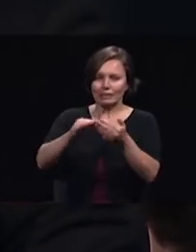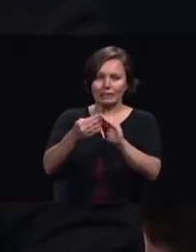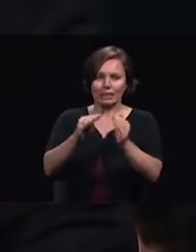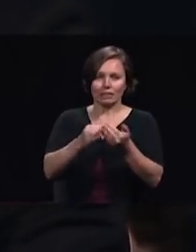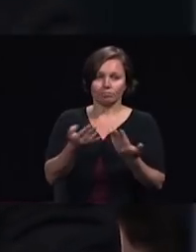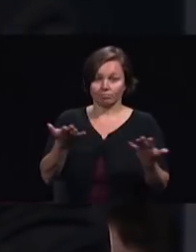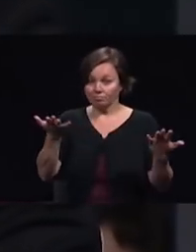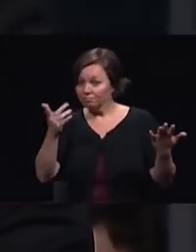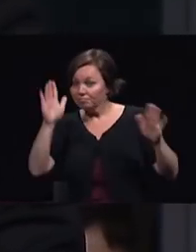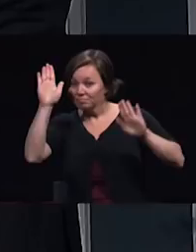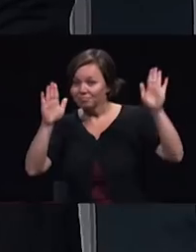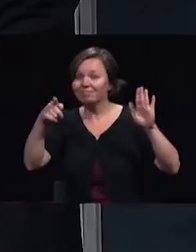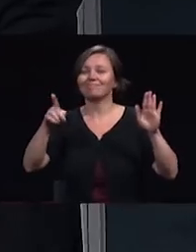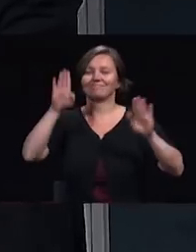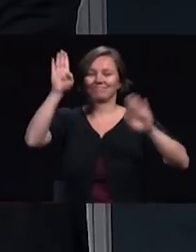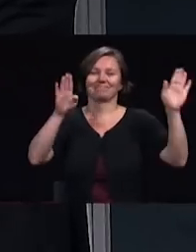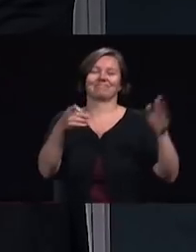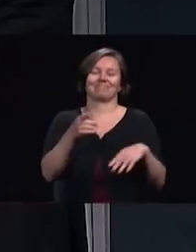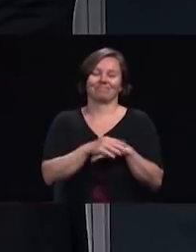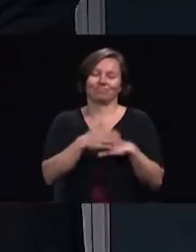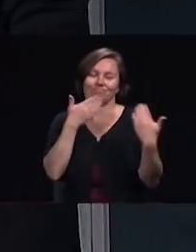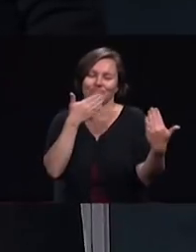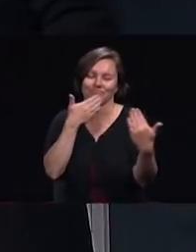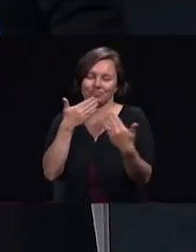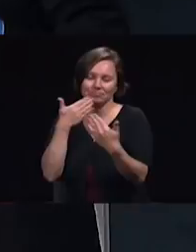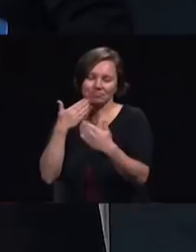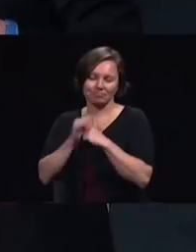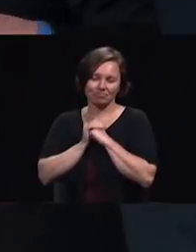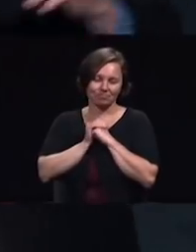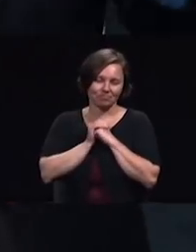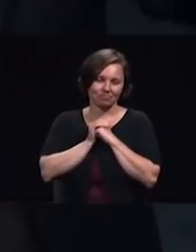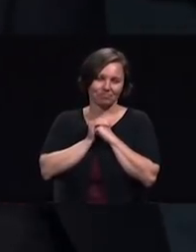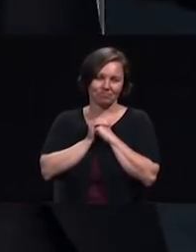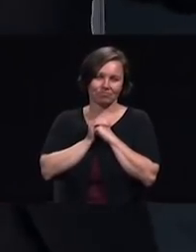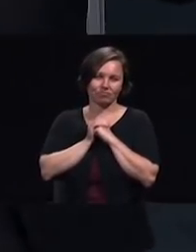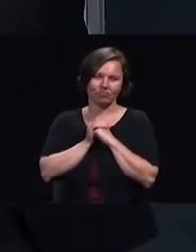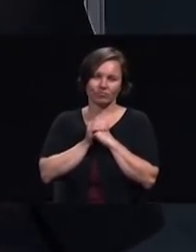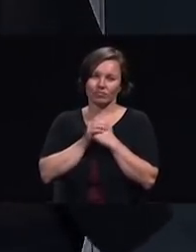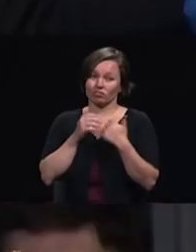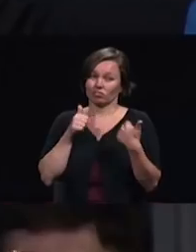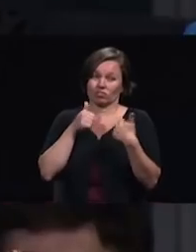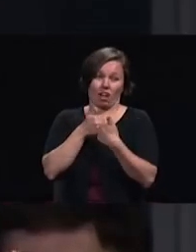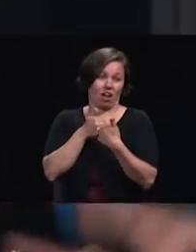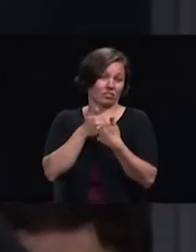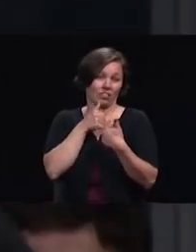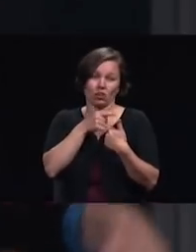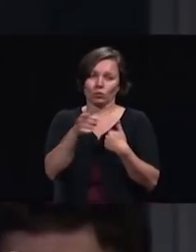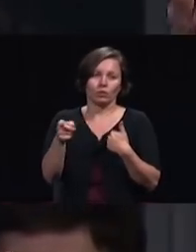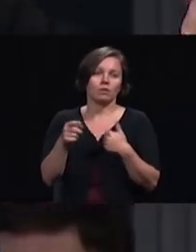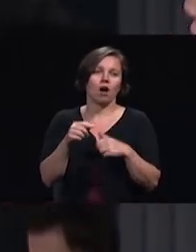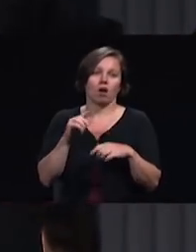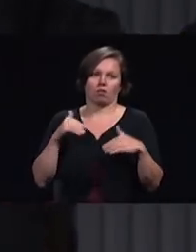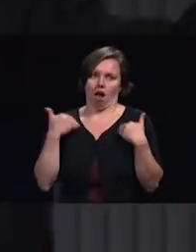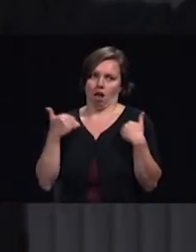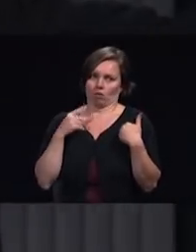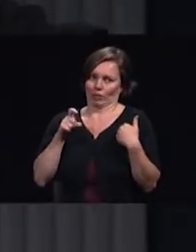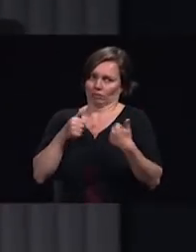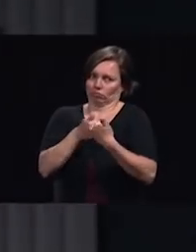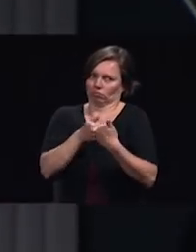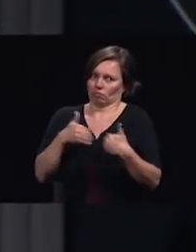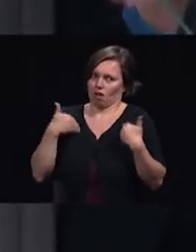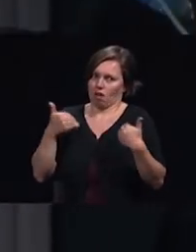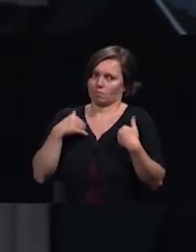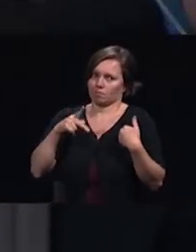Wilson has said the challenge and the appeal is not for you it is for the young people who you represent who are in our